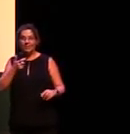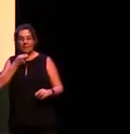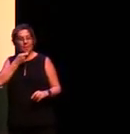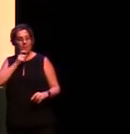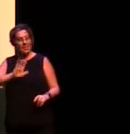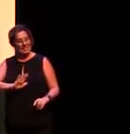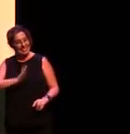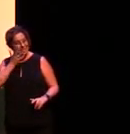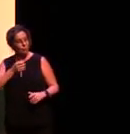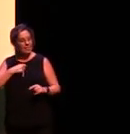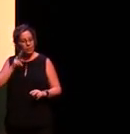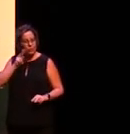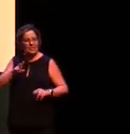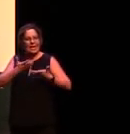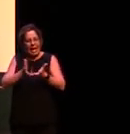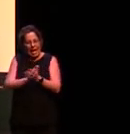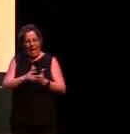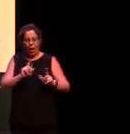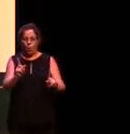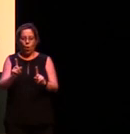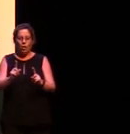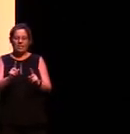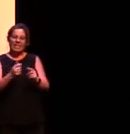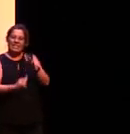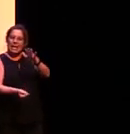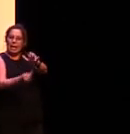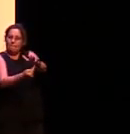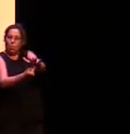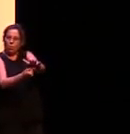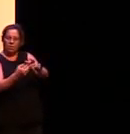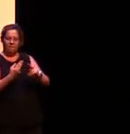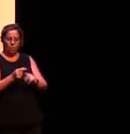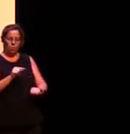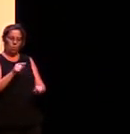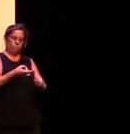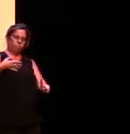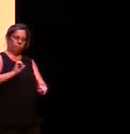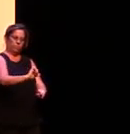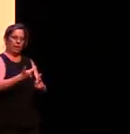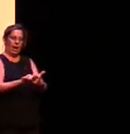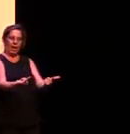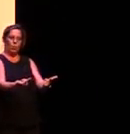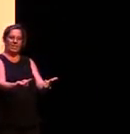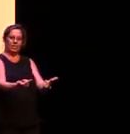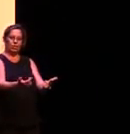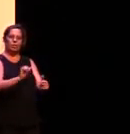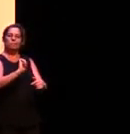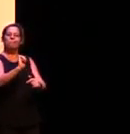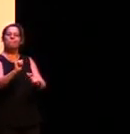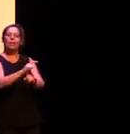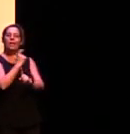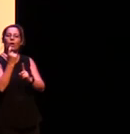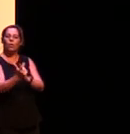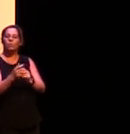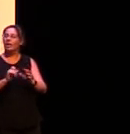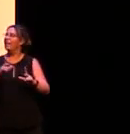express concepts in words so i'll end with this last one which is um contributed from a colleague murray guard again